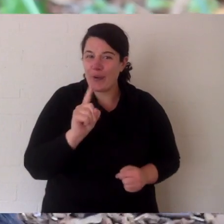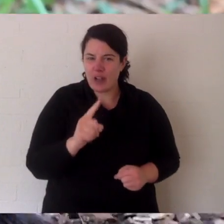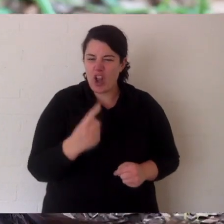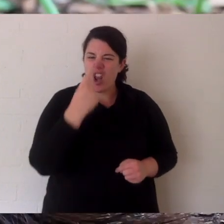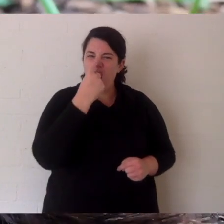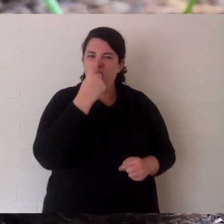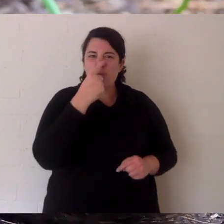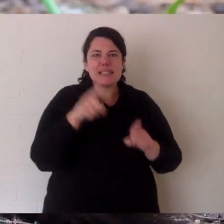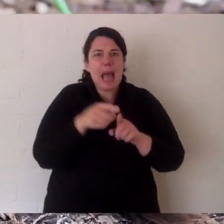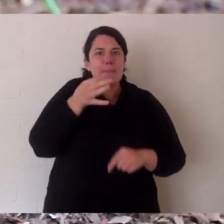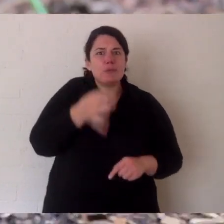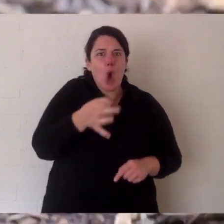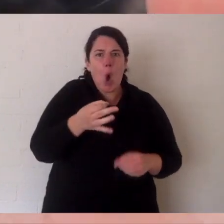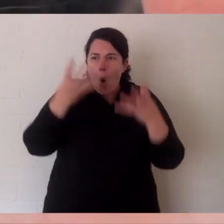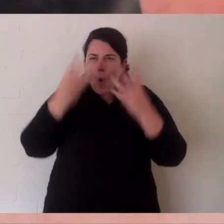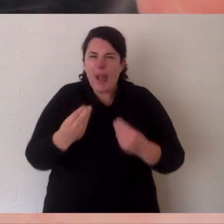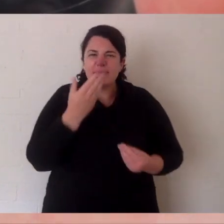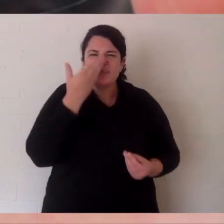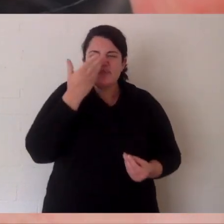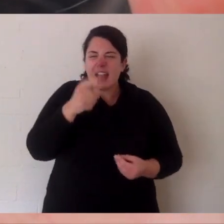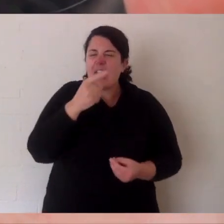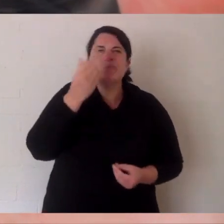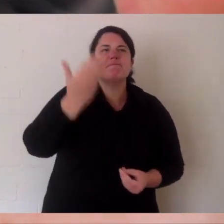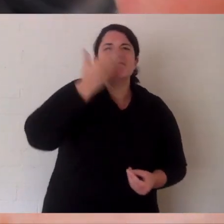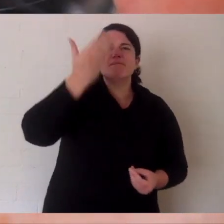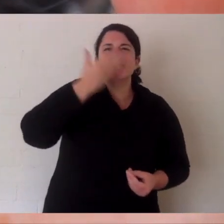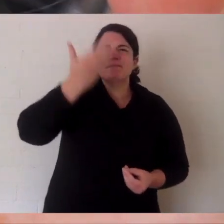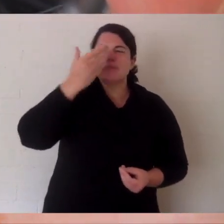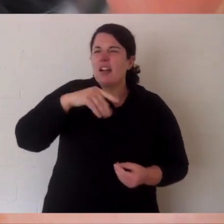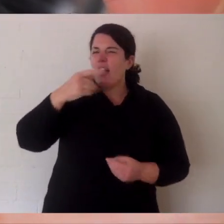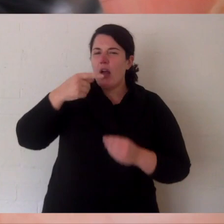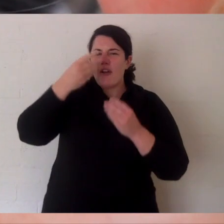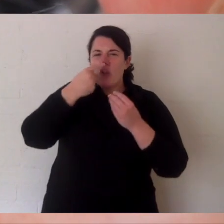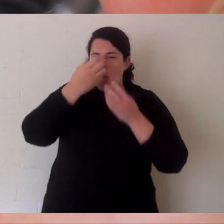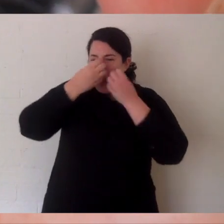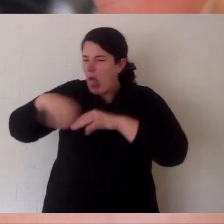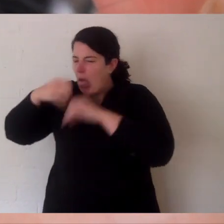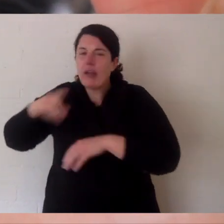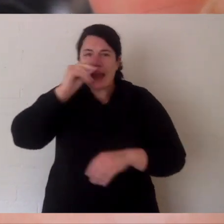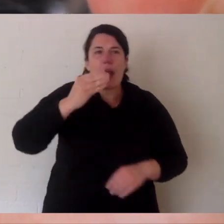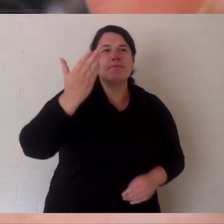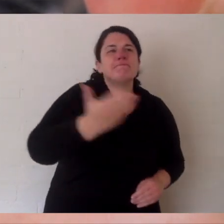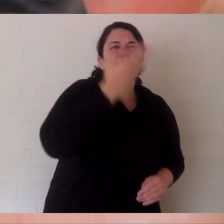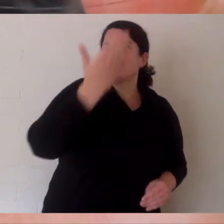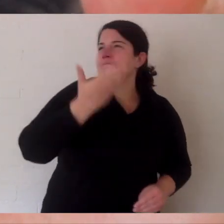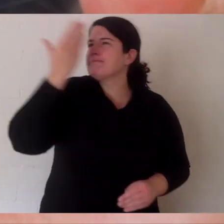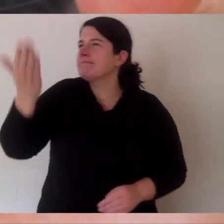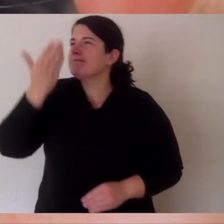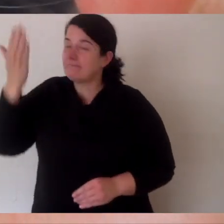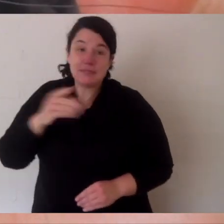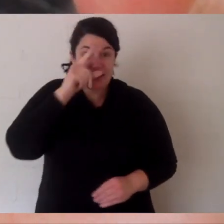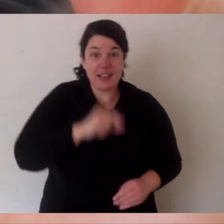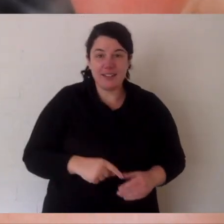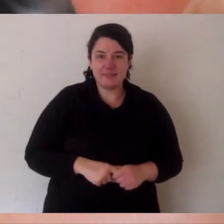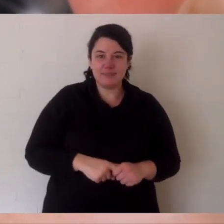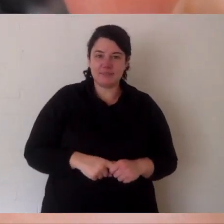Devils have some pretty cool features and we'll start at the nose. It's always wet like a dog so it's a really good sense of smell. They can clear it